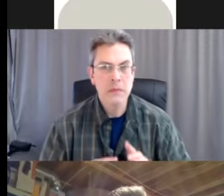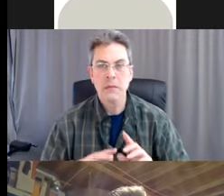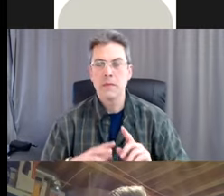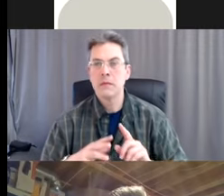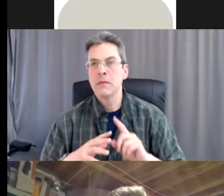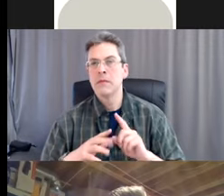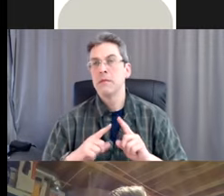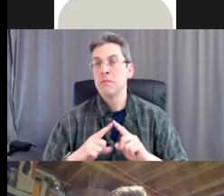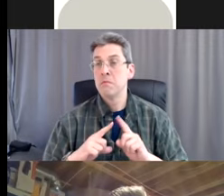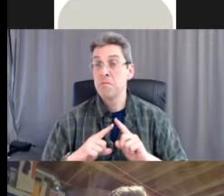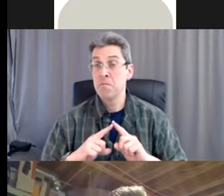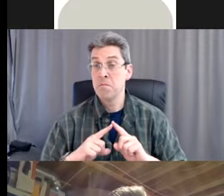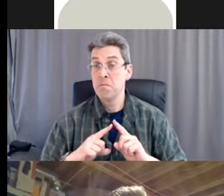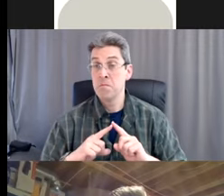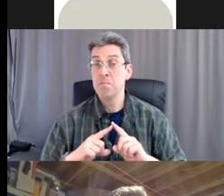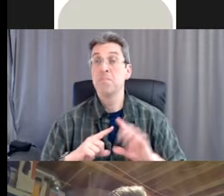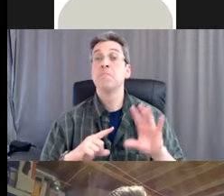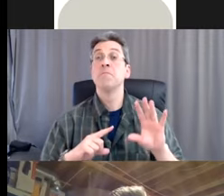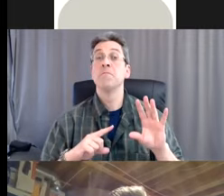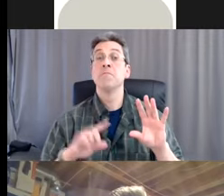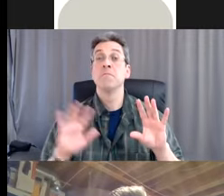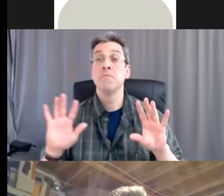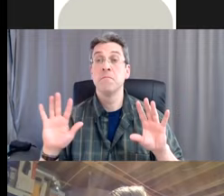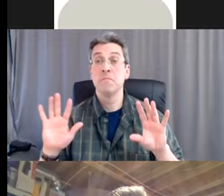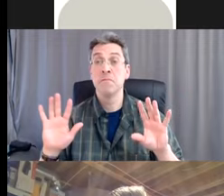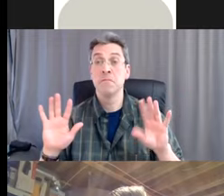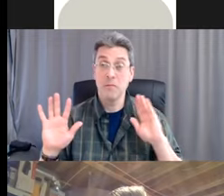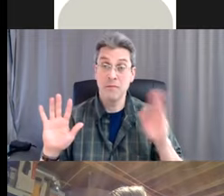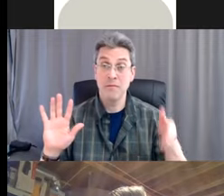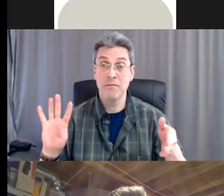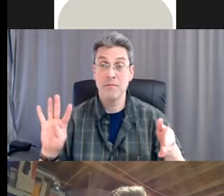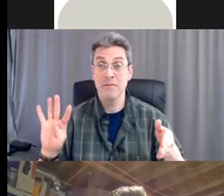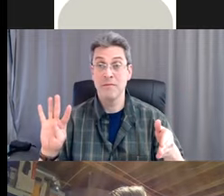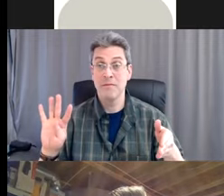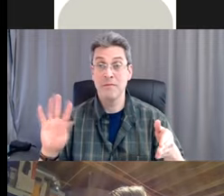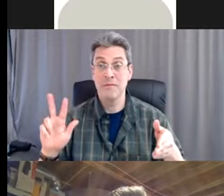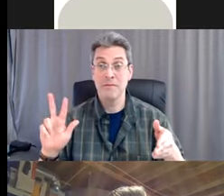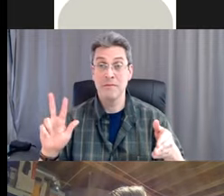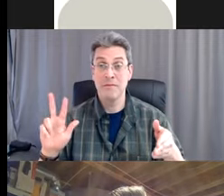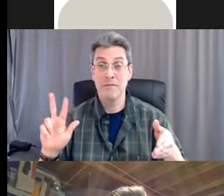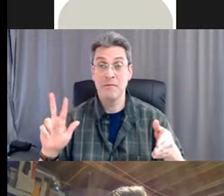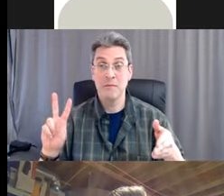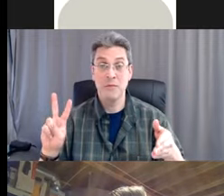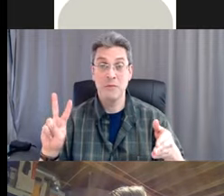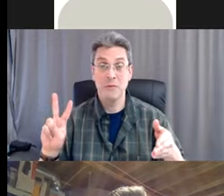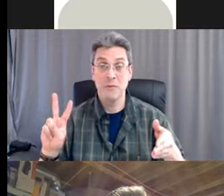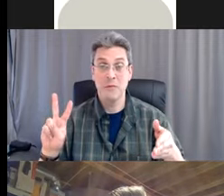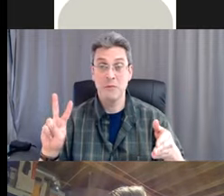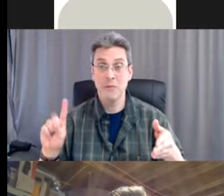And I will end the polling in five, four, three, two,